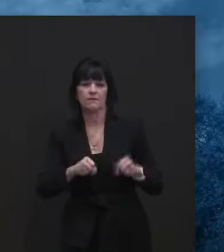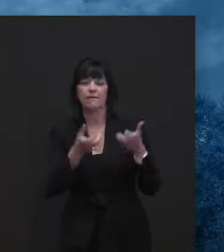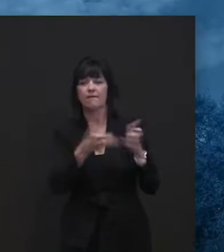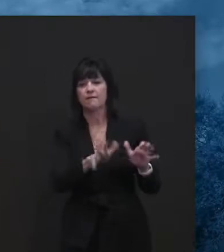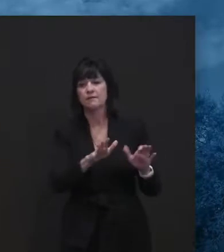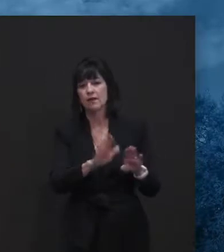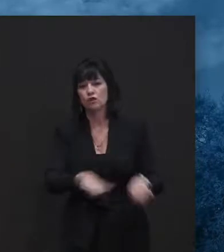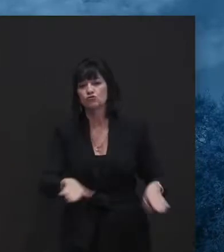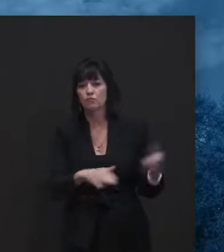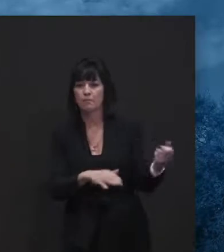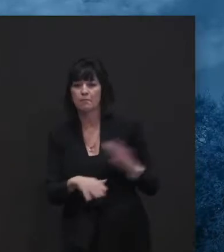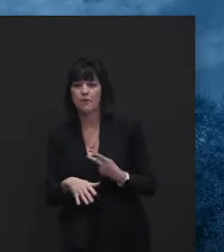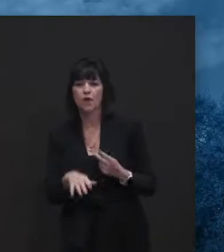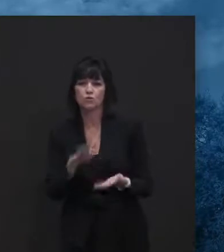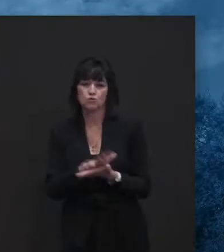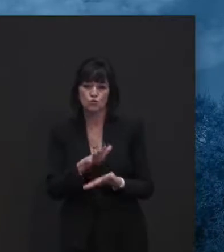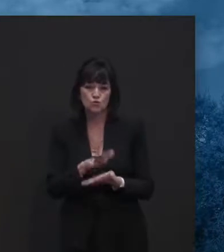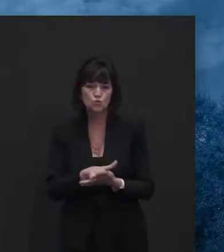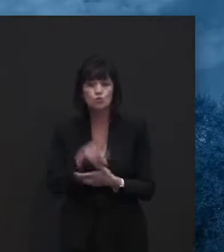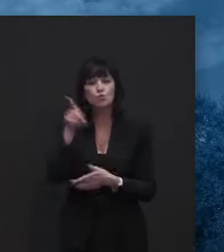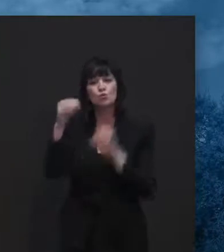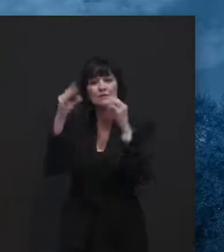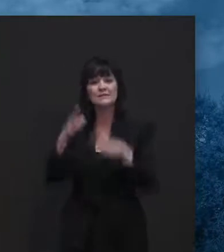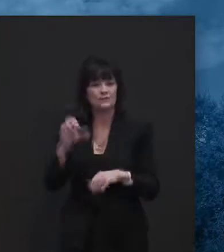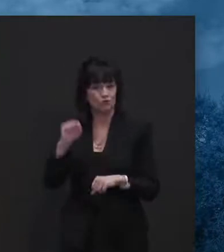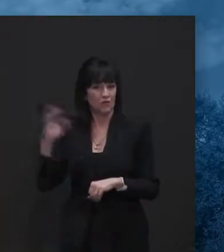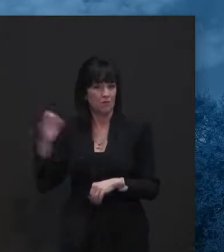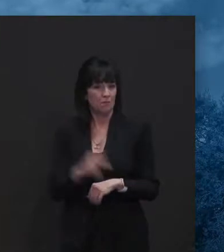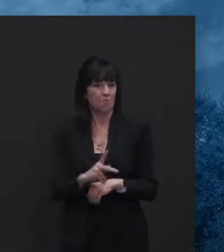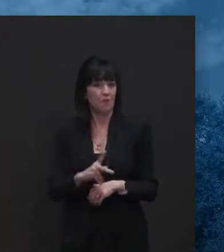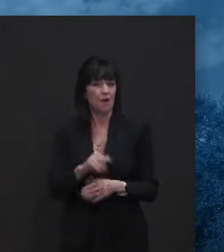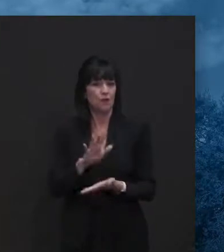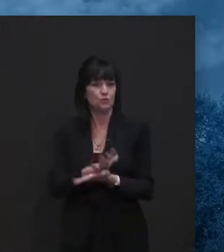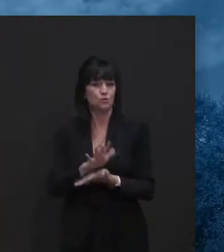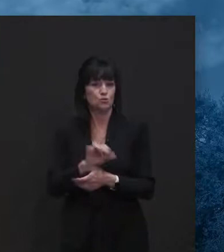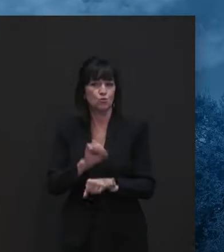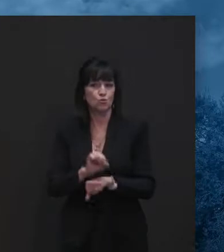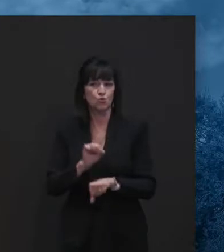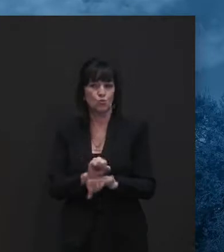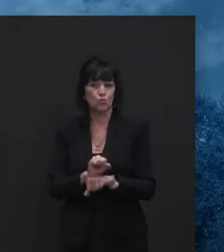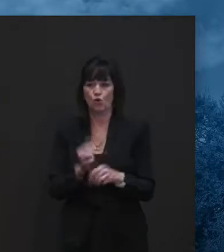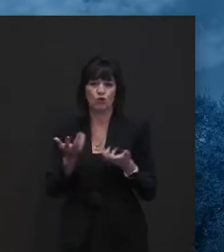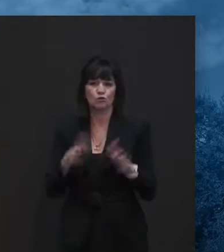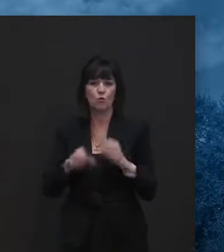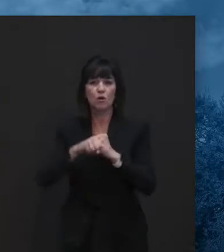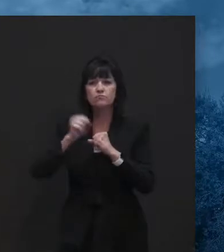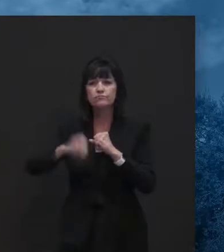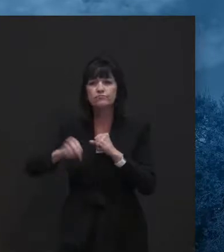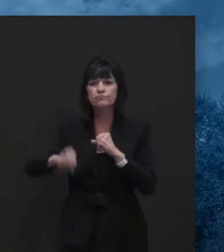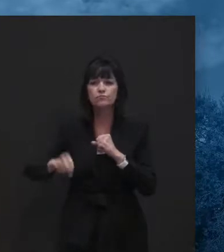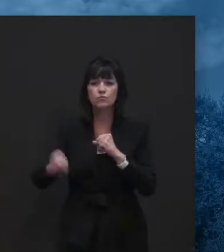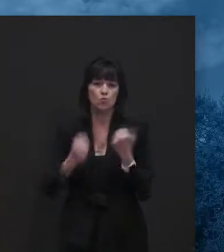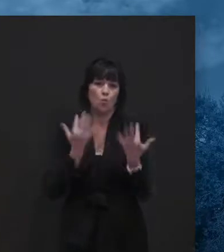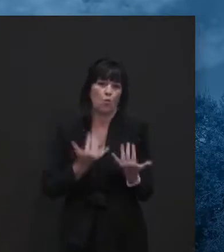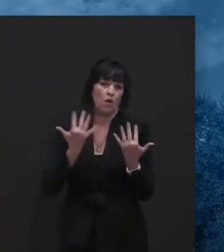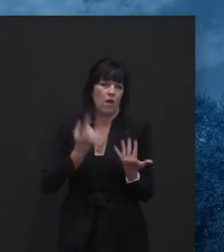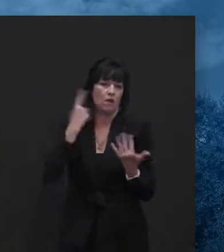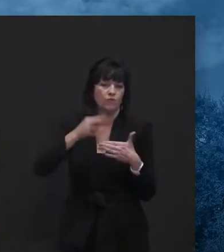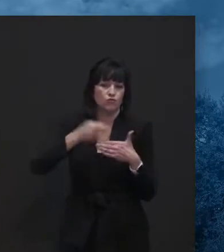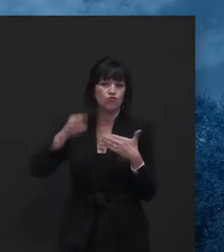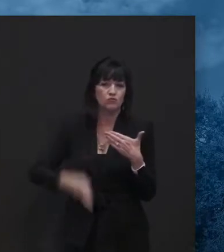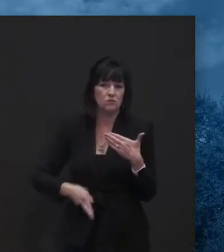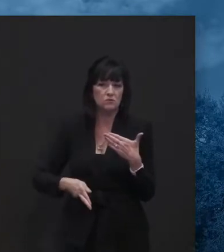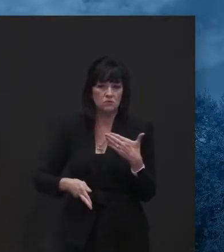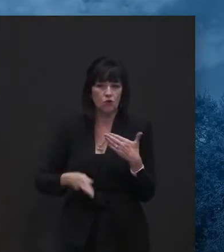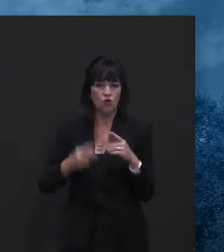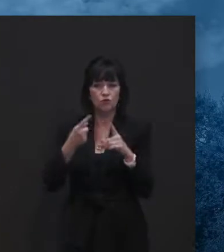can, can get back to work. And that helps operationally. Uh, that's I think the biggest challenge that we're hearing, uh, from teachers mostly,